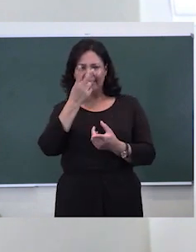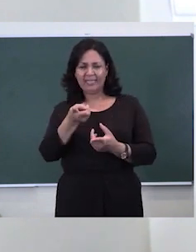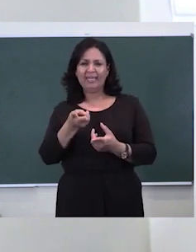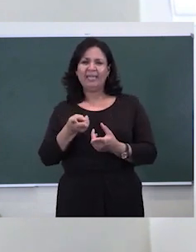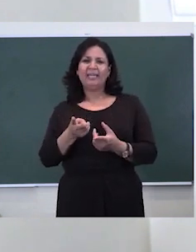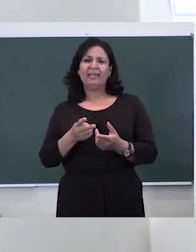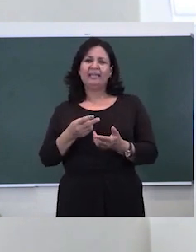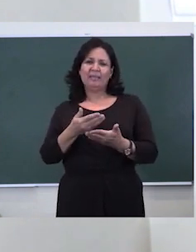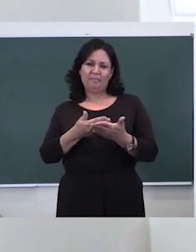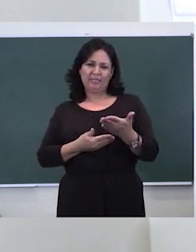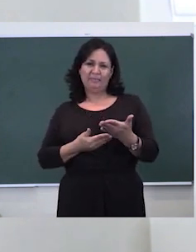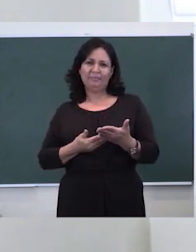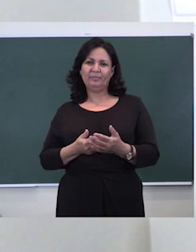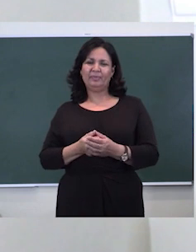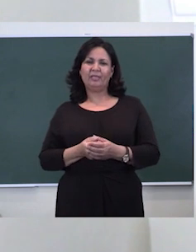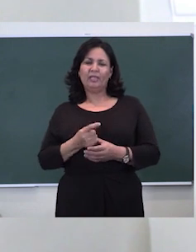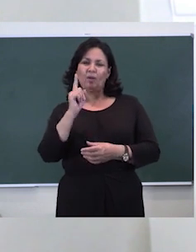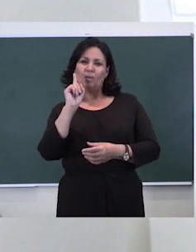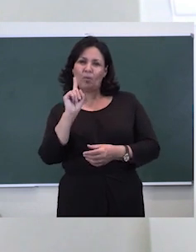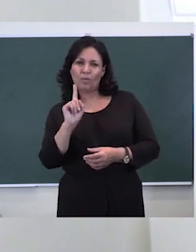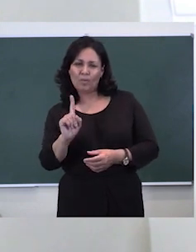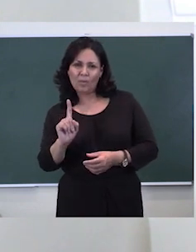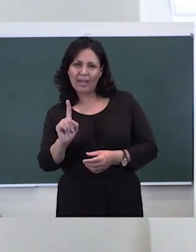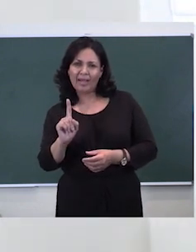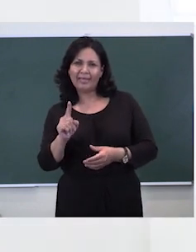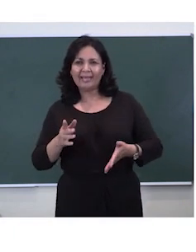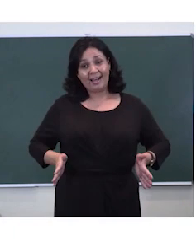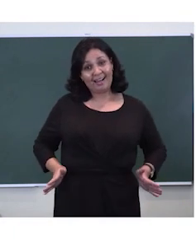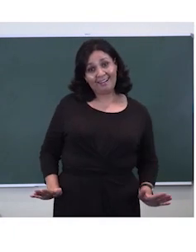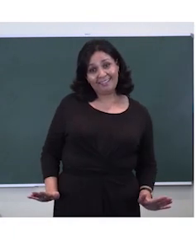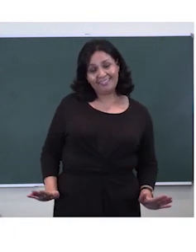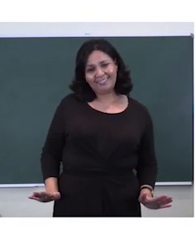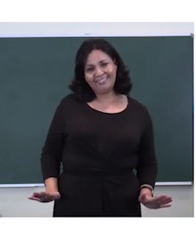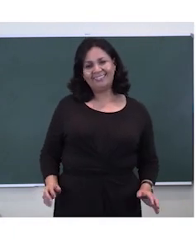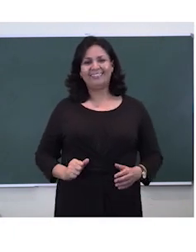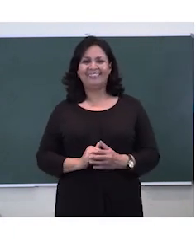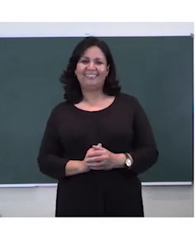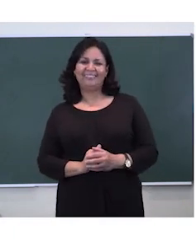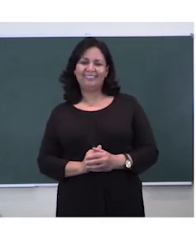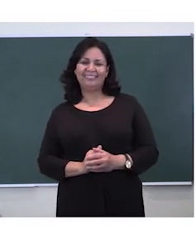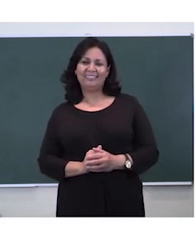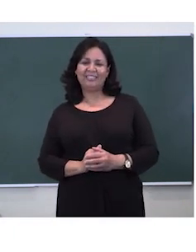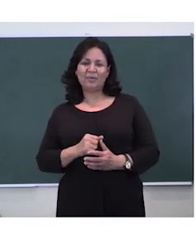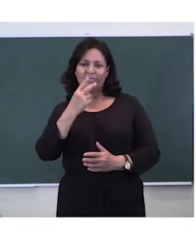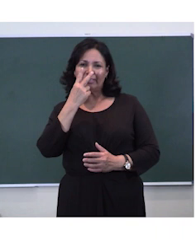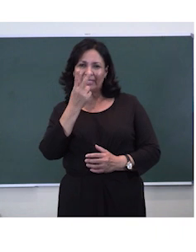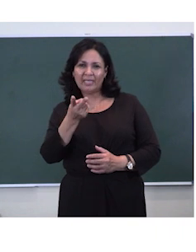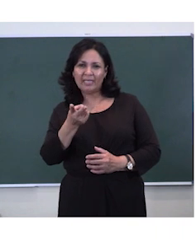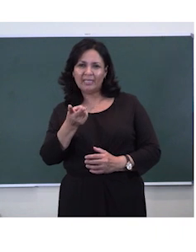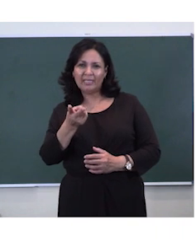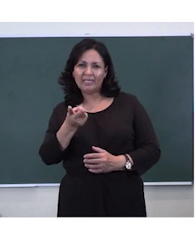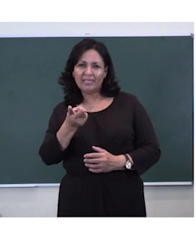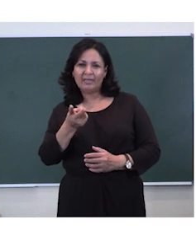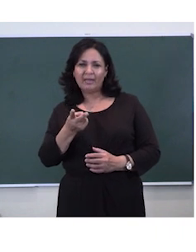that there is a one Miss Muffet. We can also see that there is